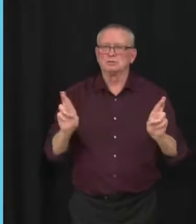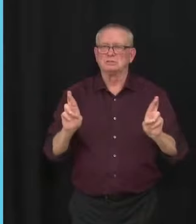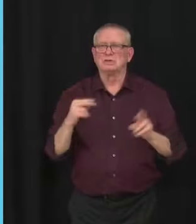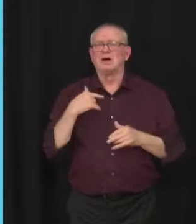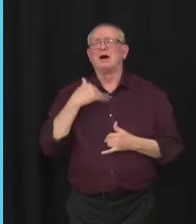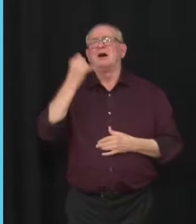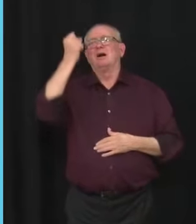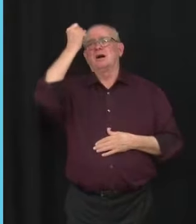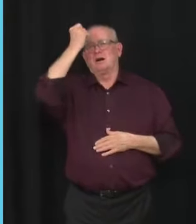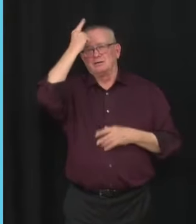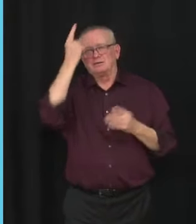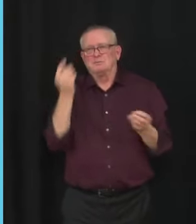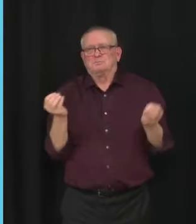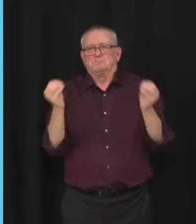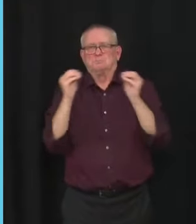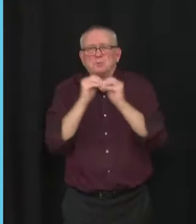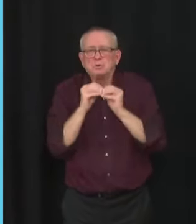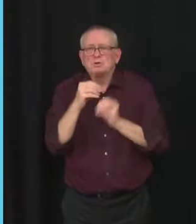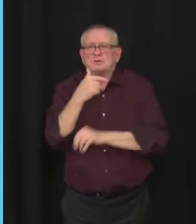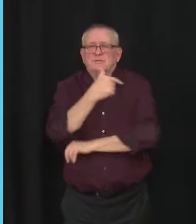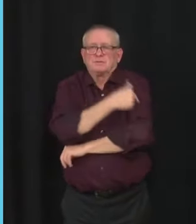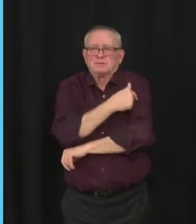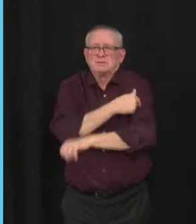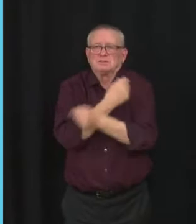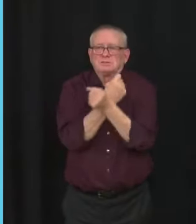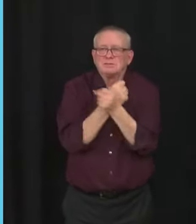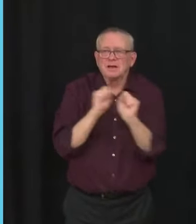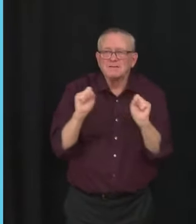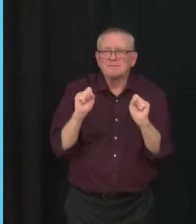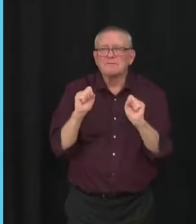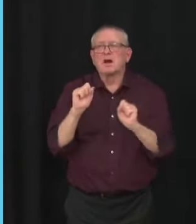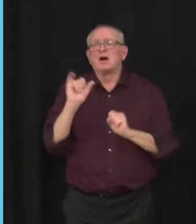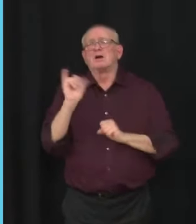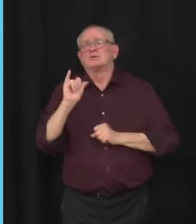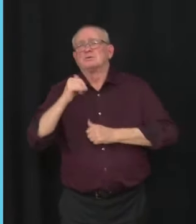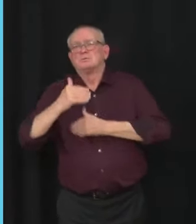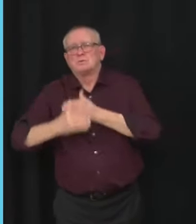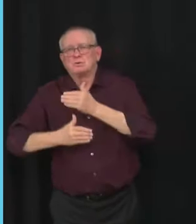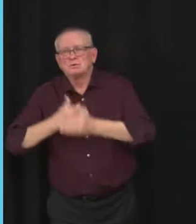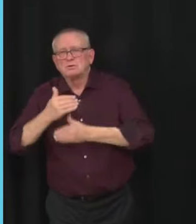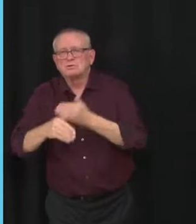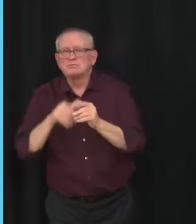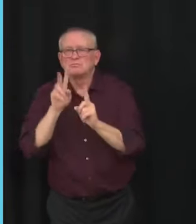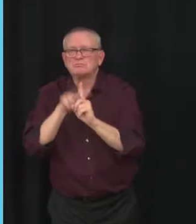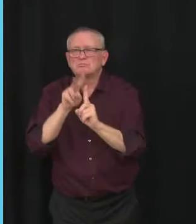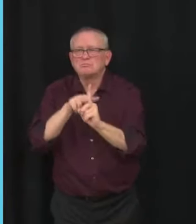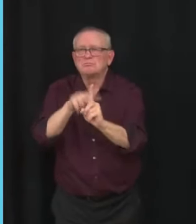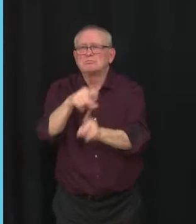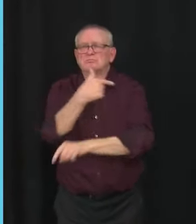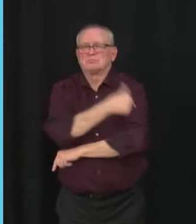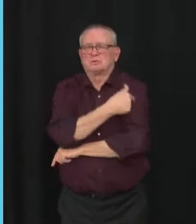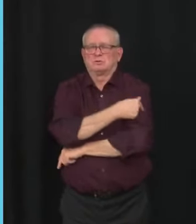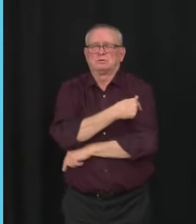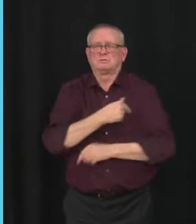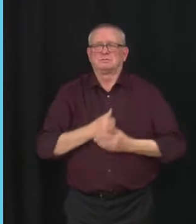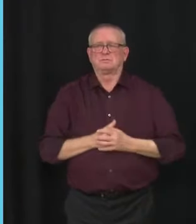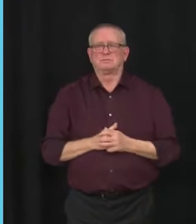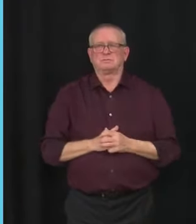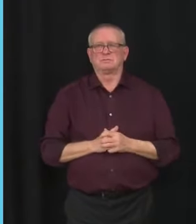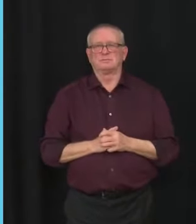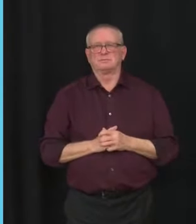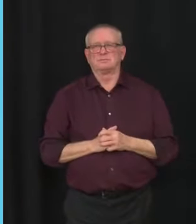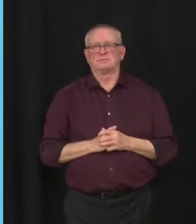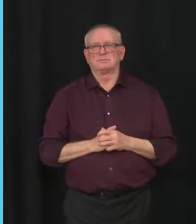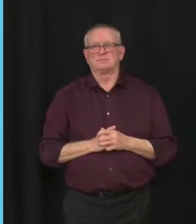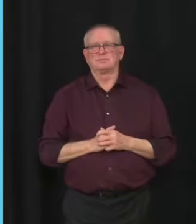vaccine rollout for Pfizer so they can make well-informed and well-founded decisions. Thanks, Minister Copping. Vince,